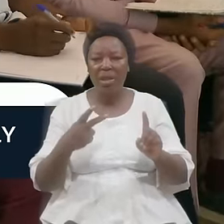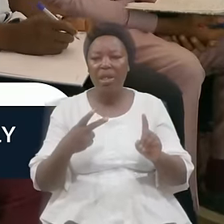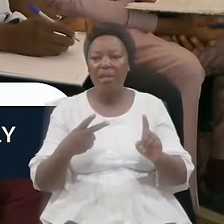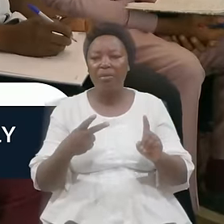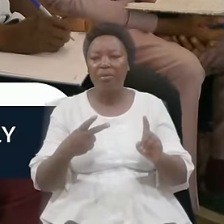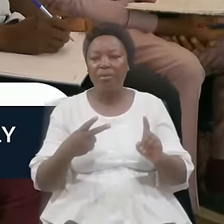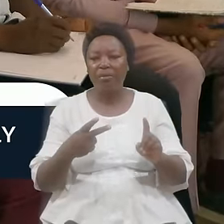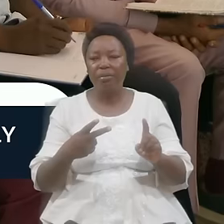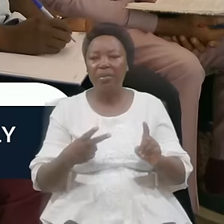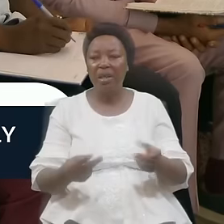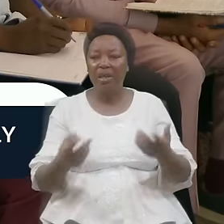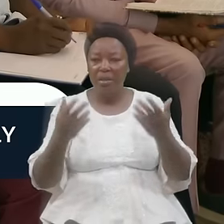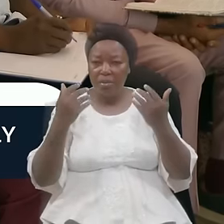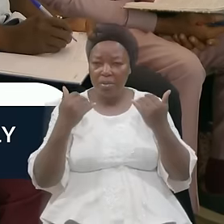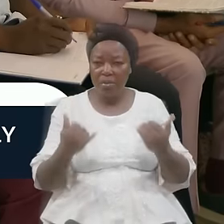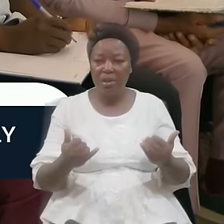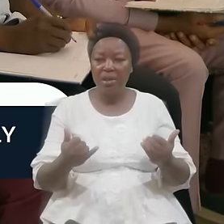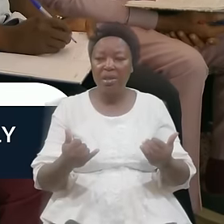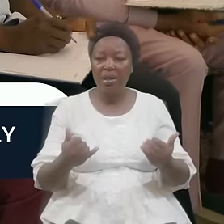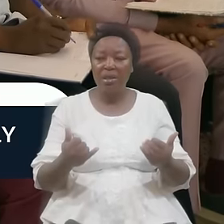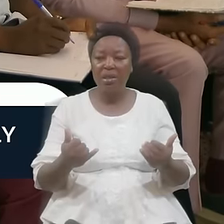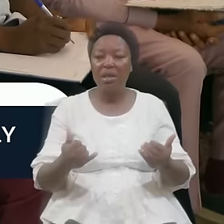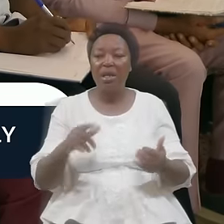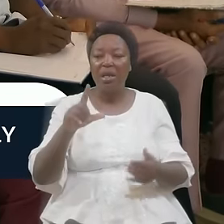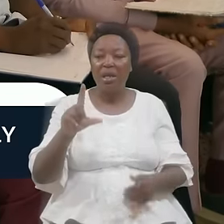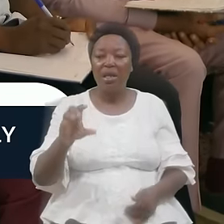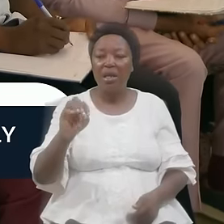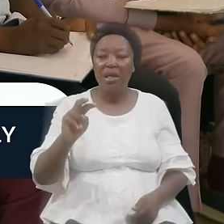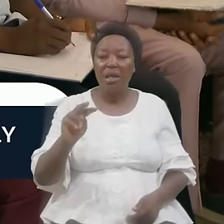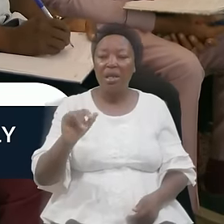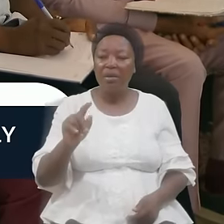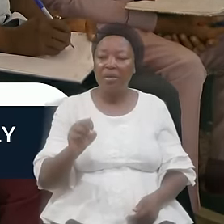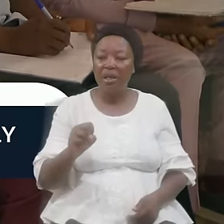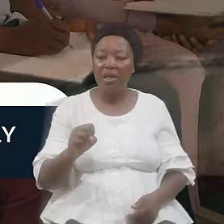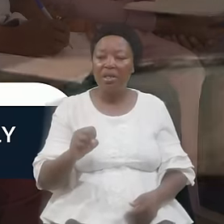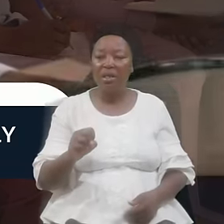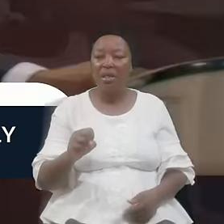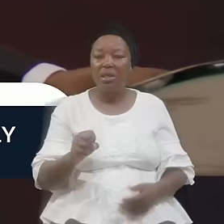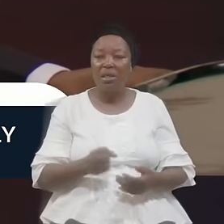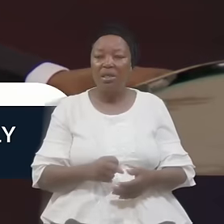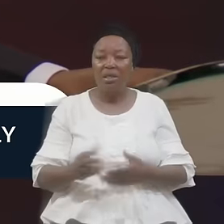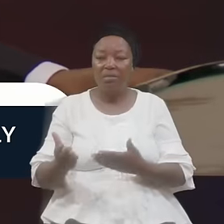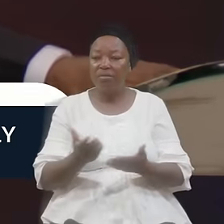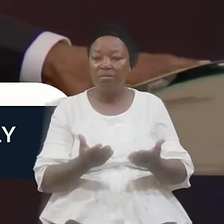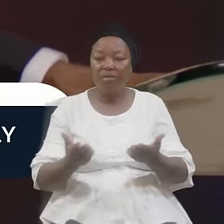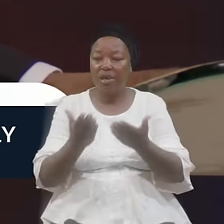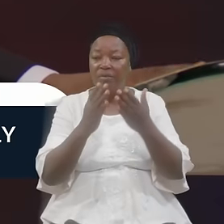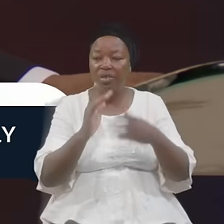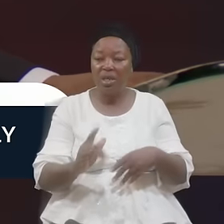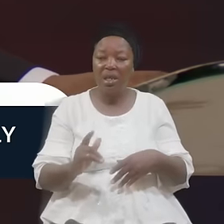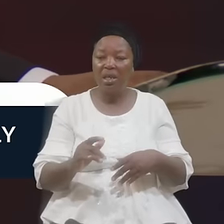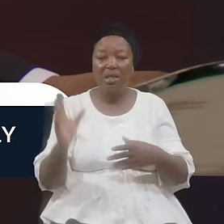Contemporary Levites Sacrificially Seeking Souls For